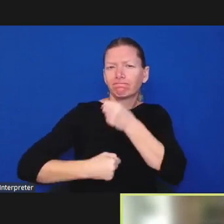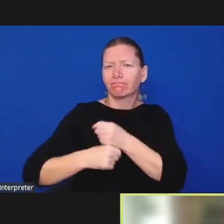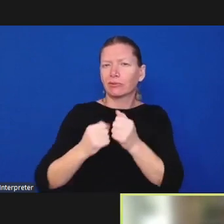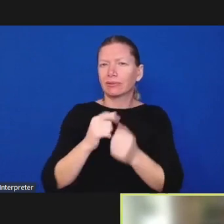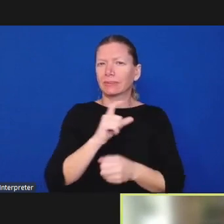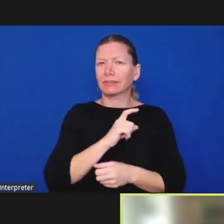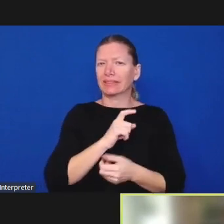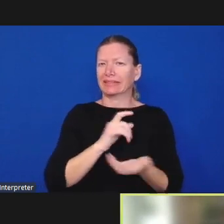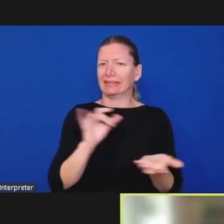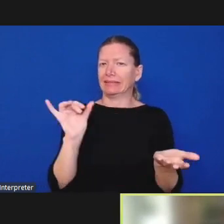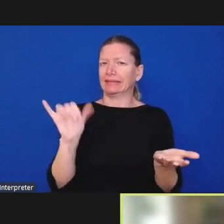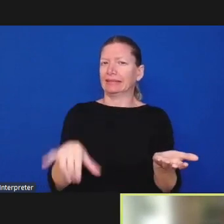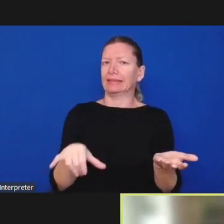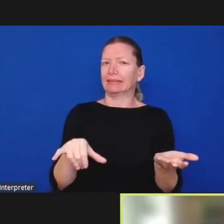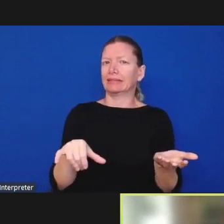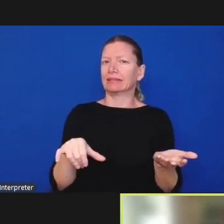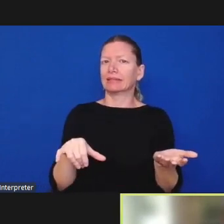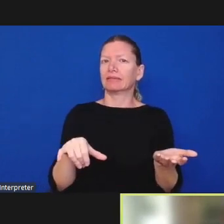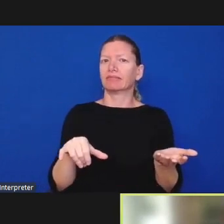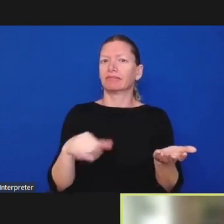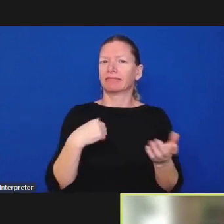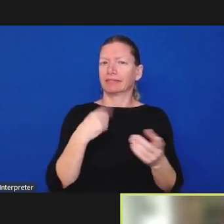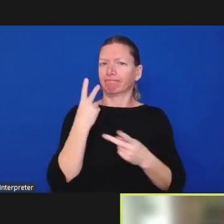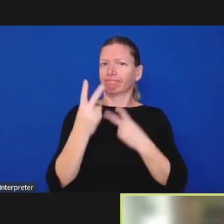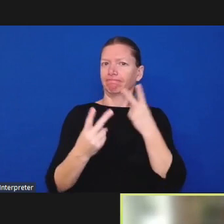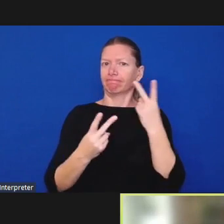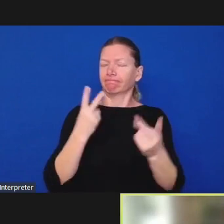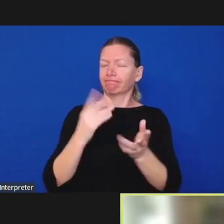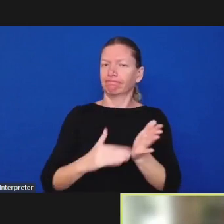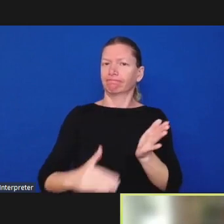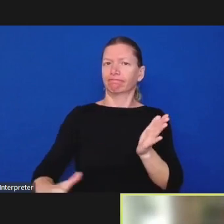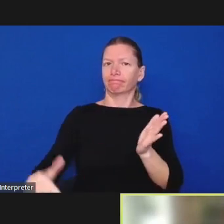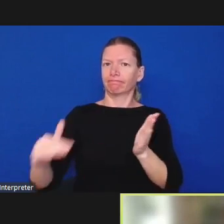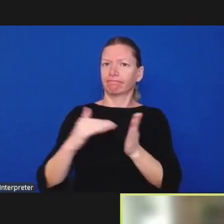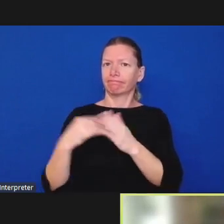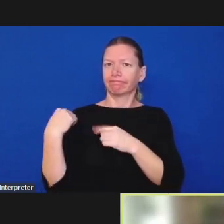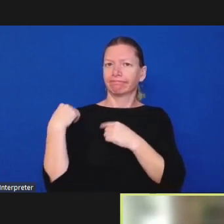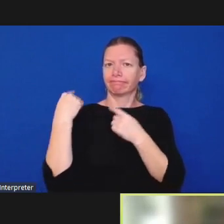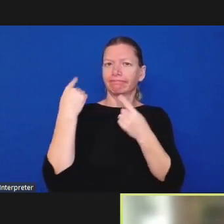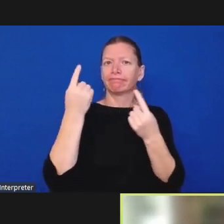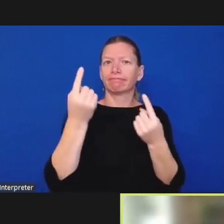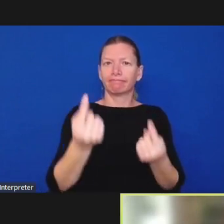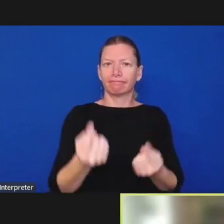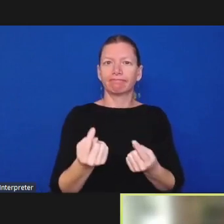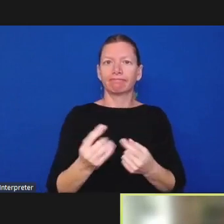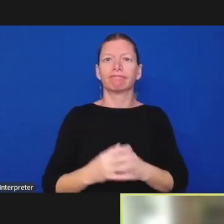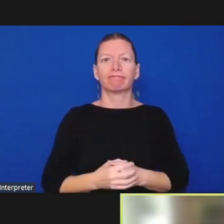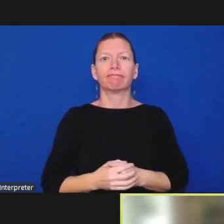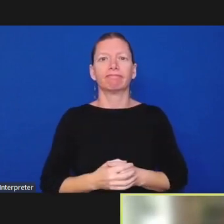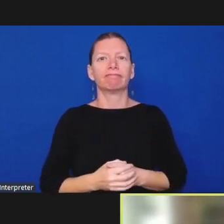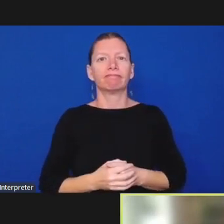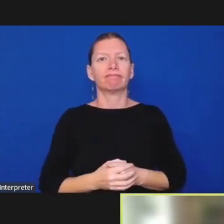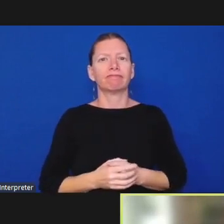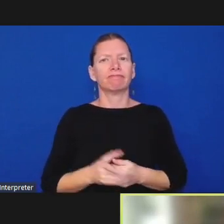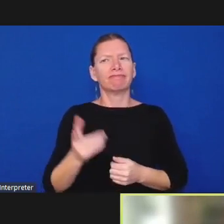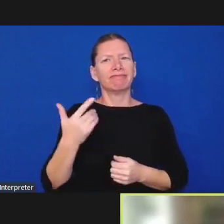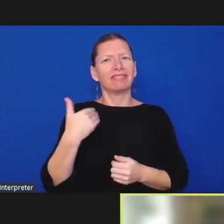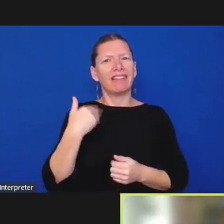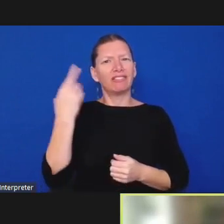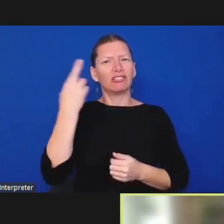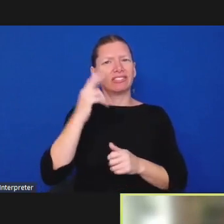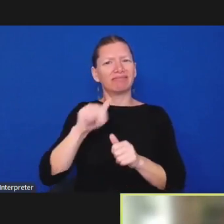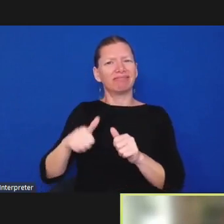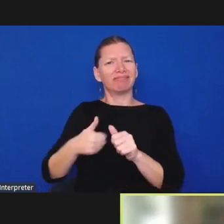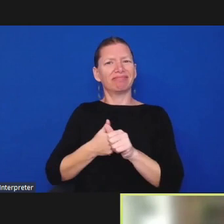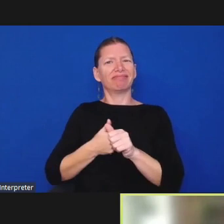there for a reason i don't mean for good reason but there are causes for that and i think the civilian i would like